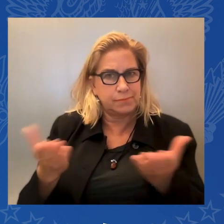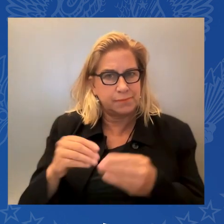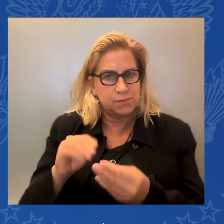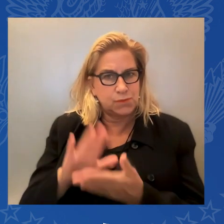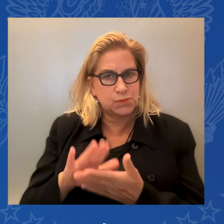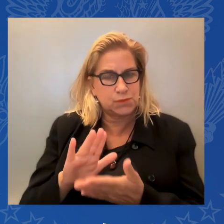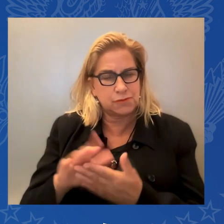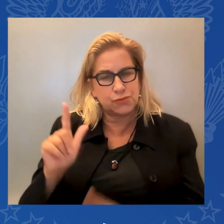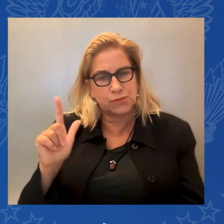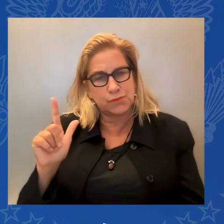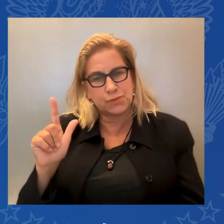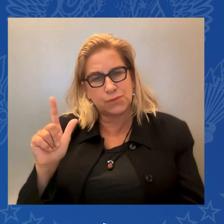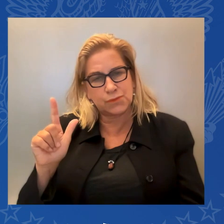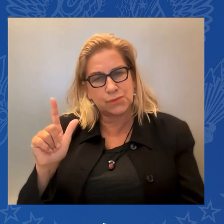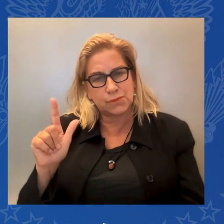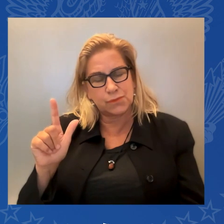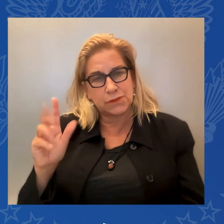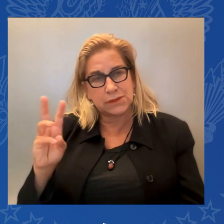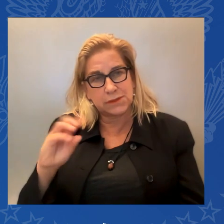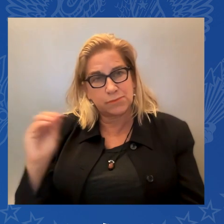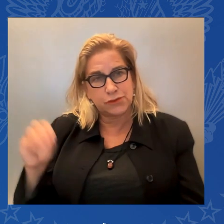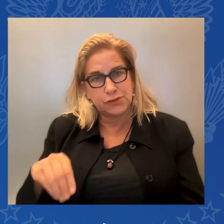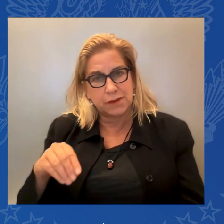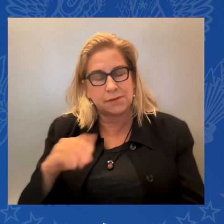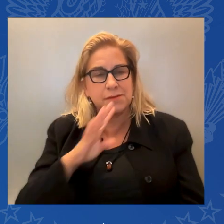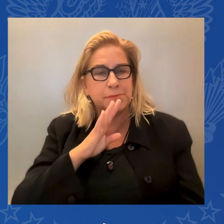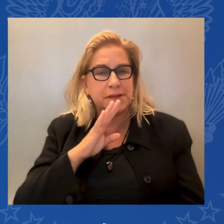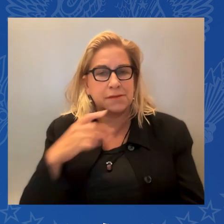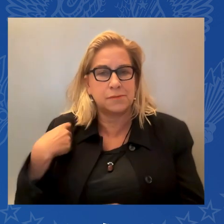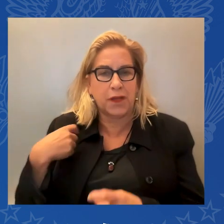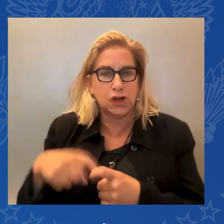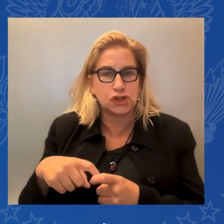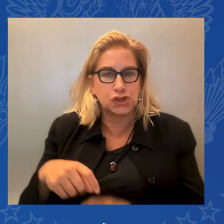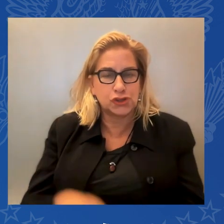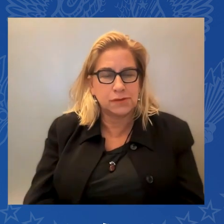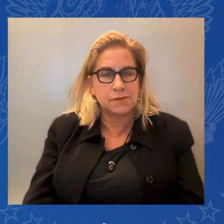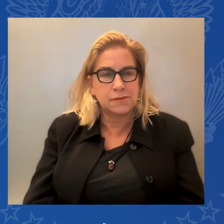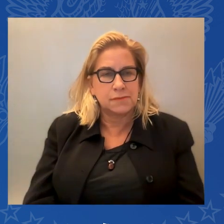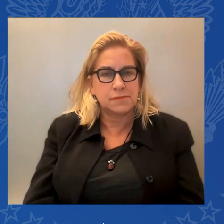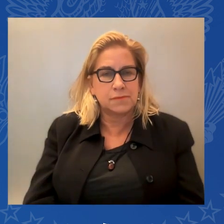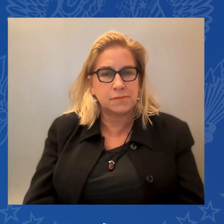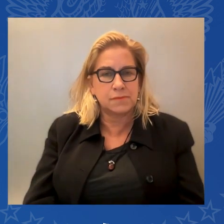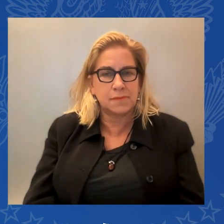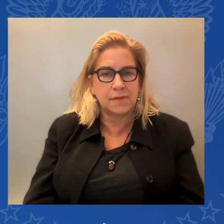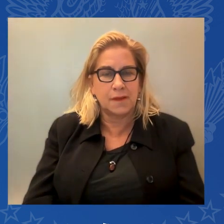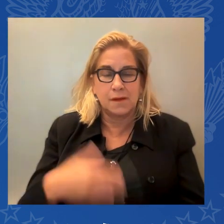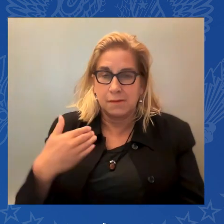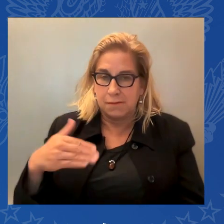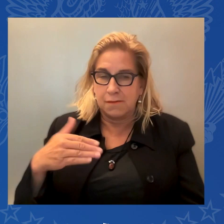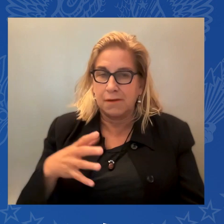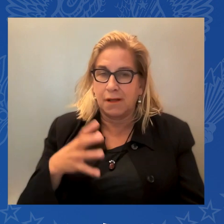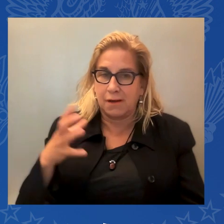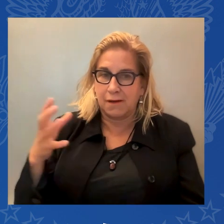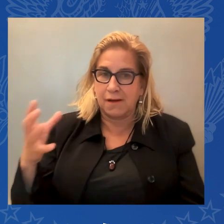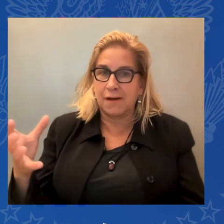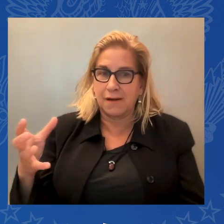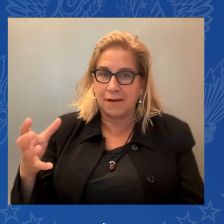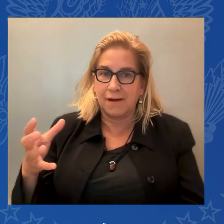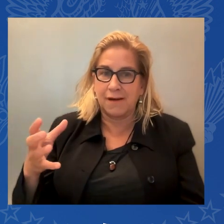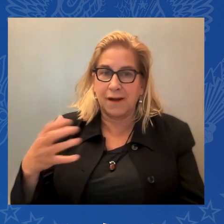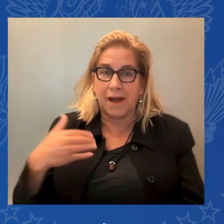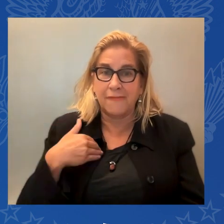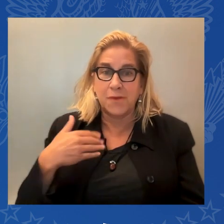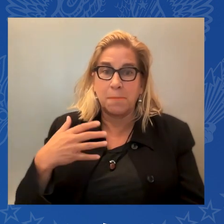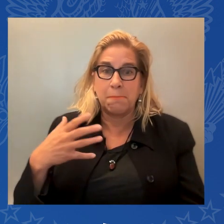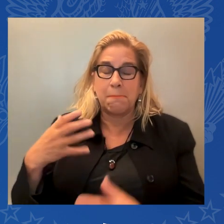percent. We've had large waves of immigration before. But the thing is, you just have enormous